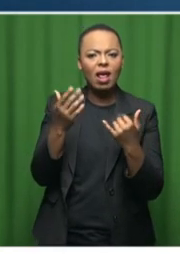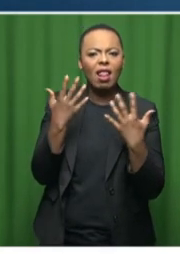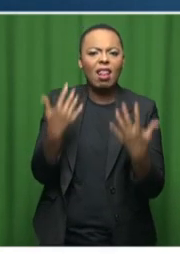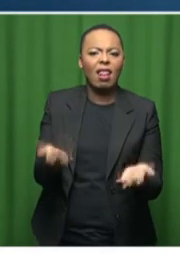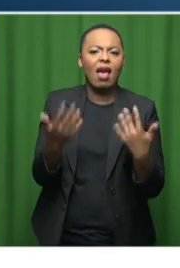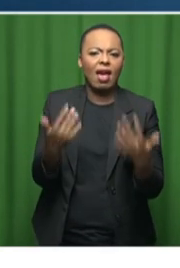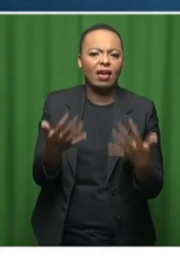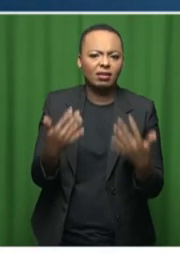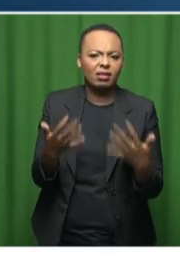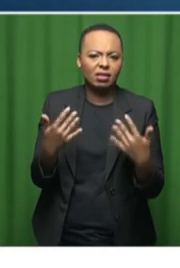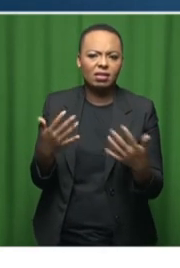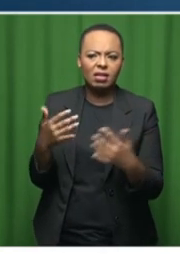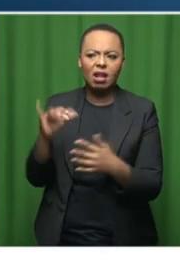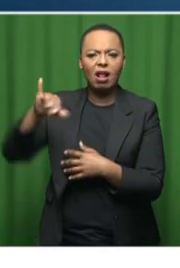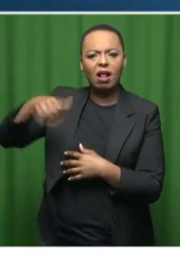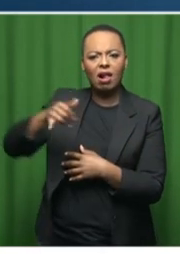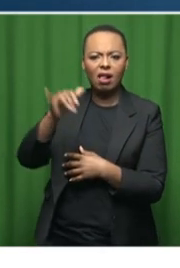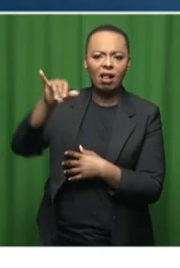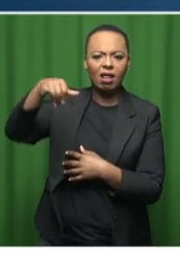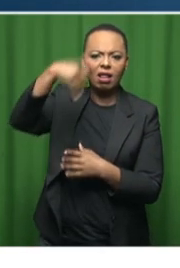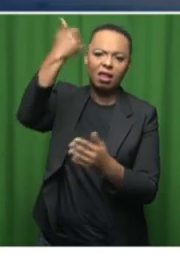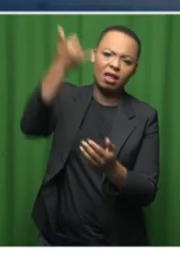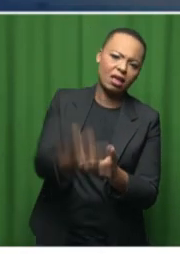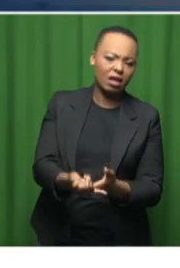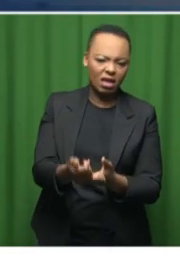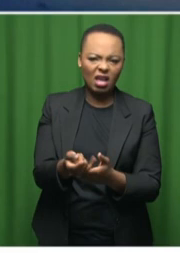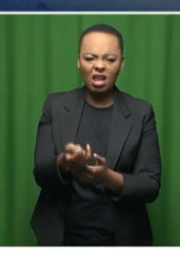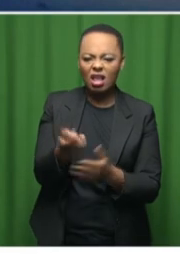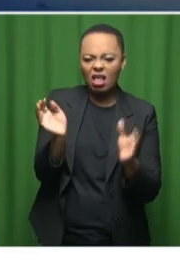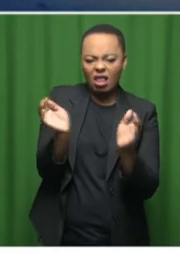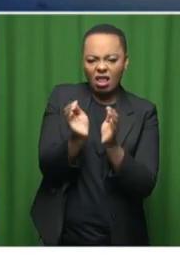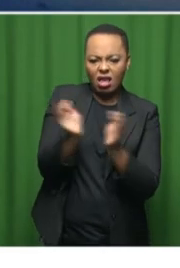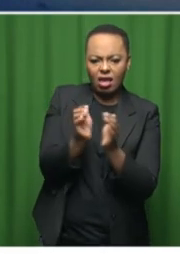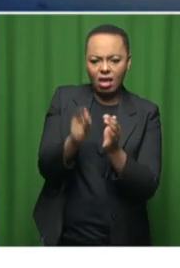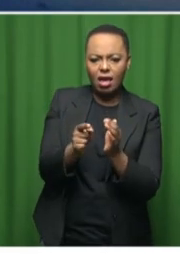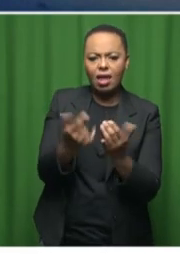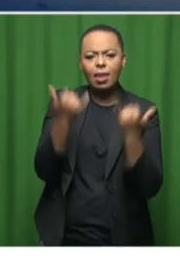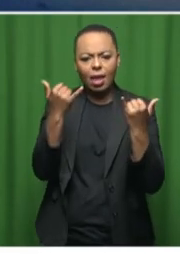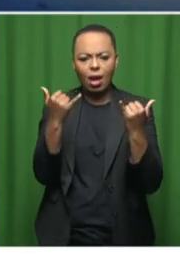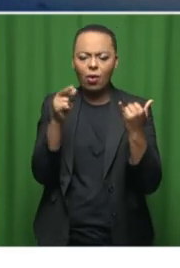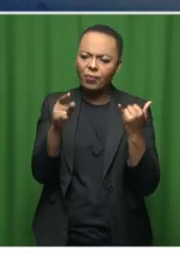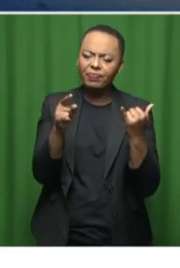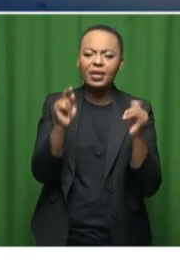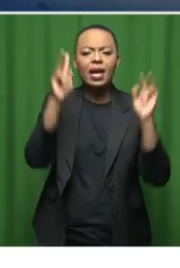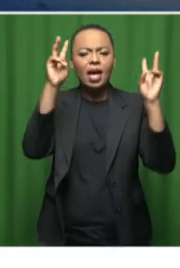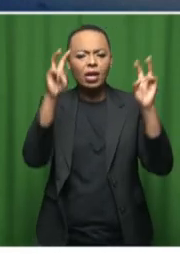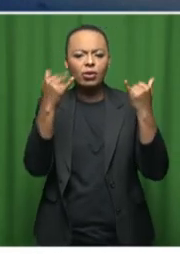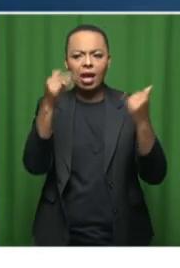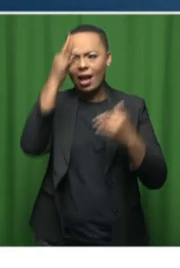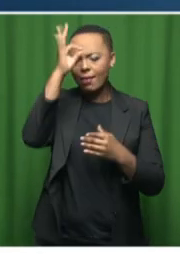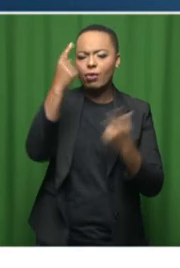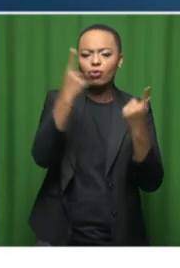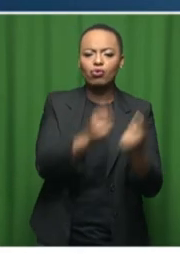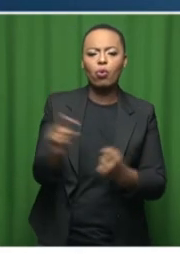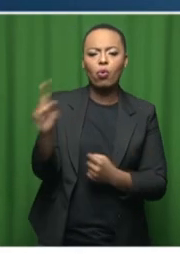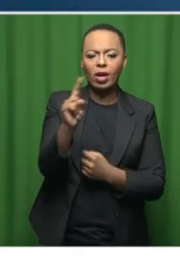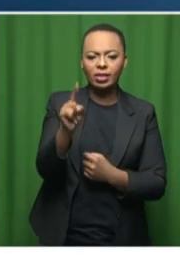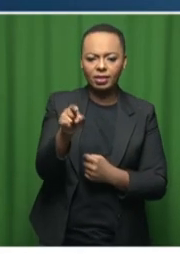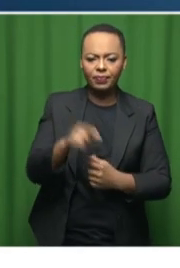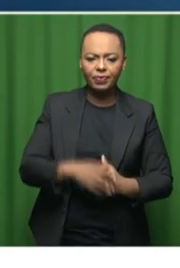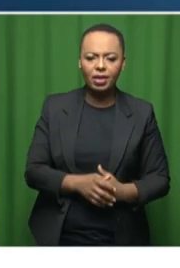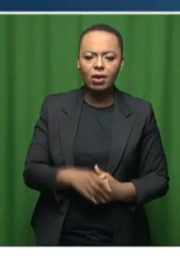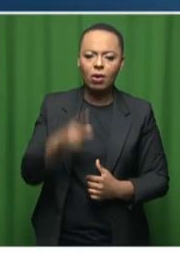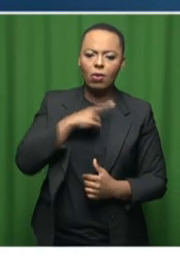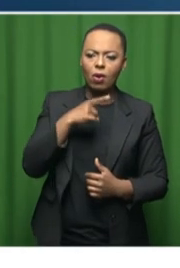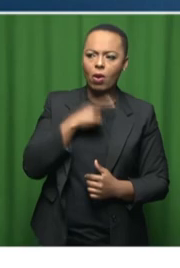crashes with fatalities. So, you know, in that regard, what is government doing just to see